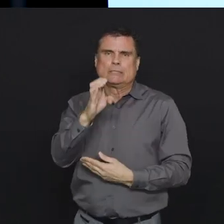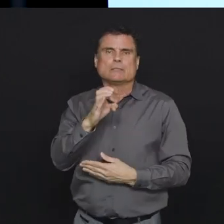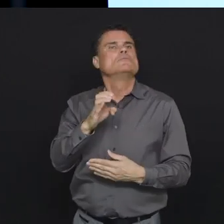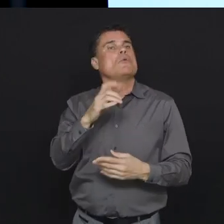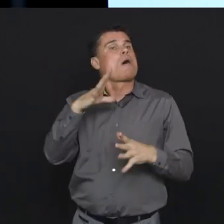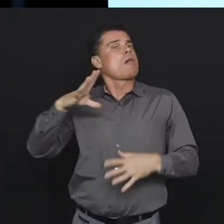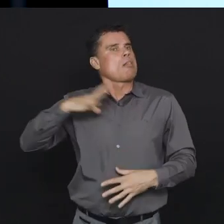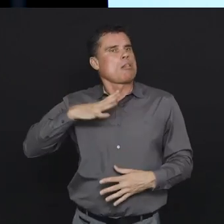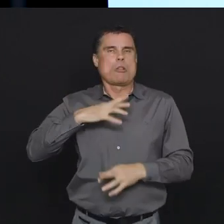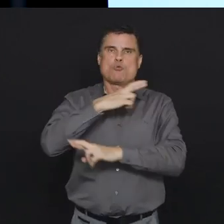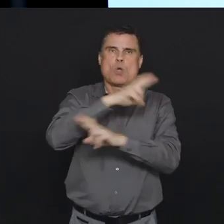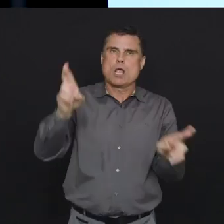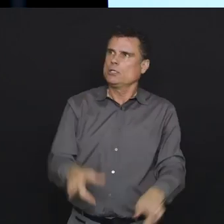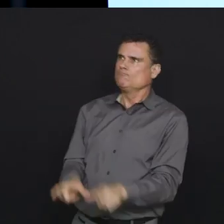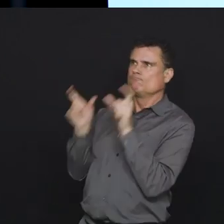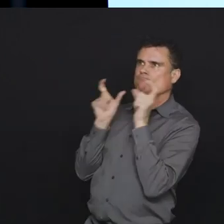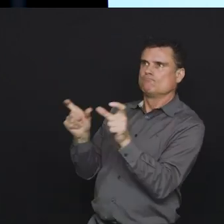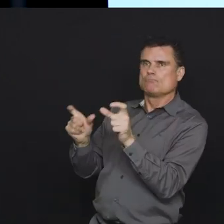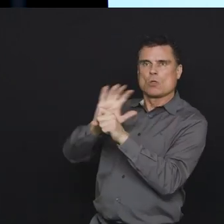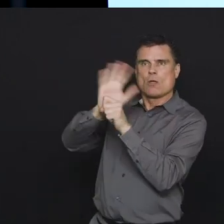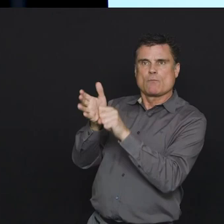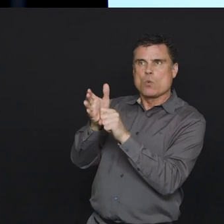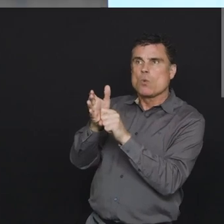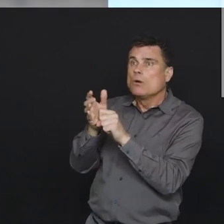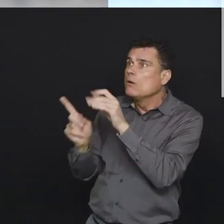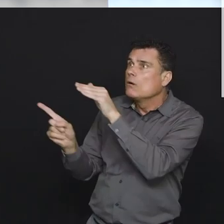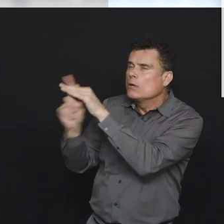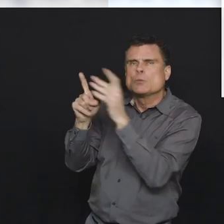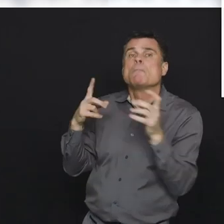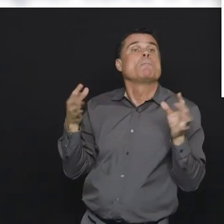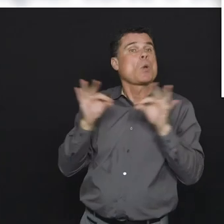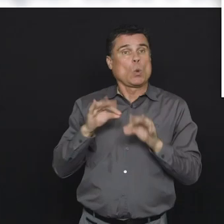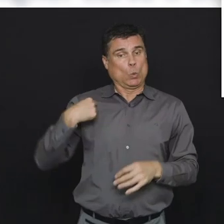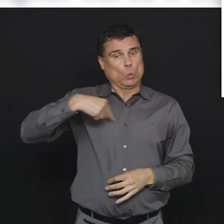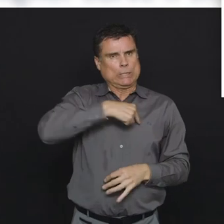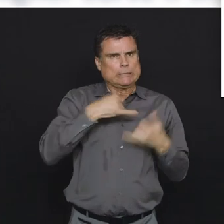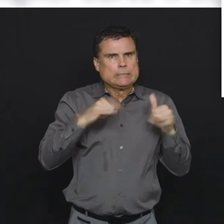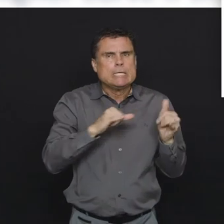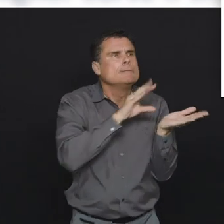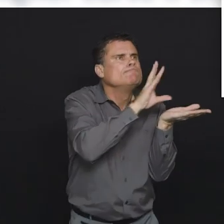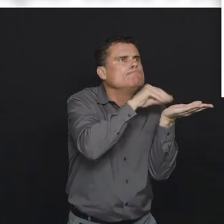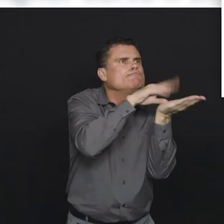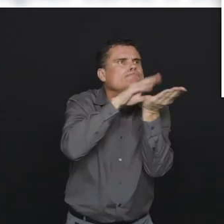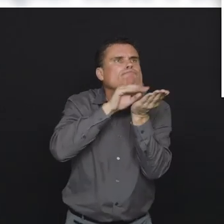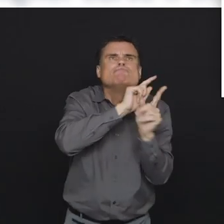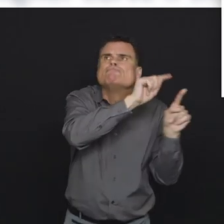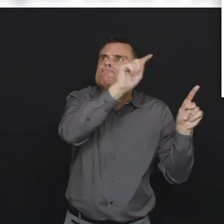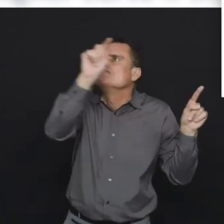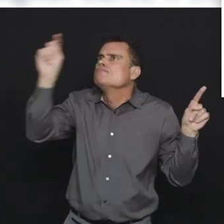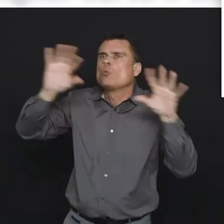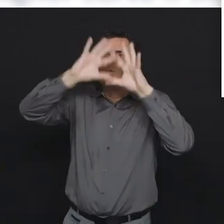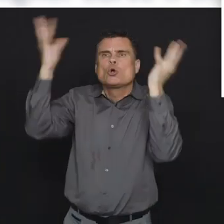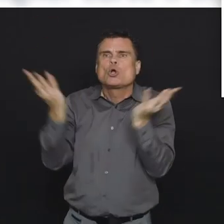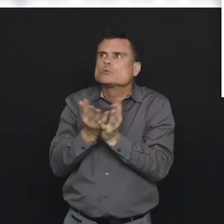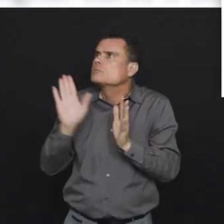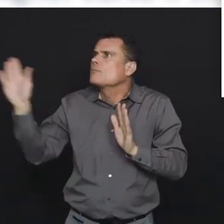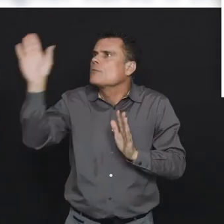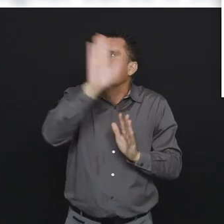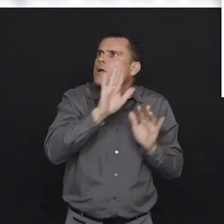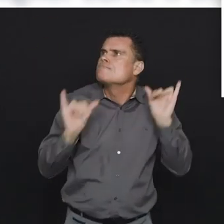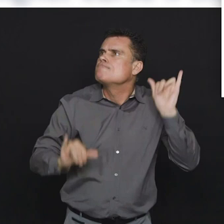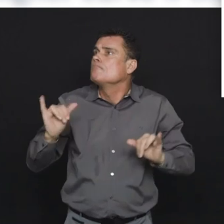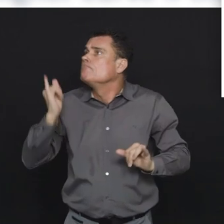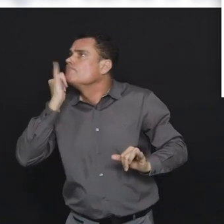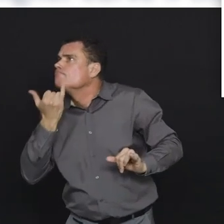the worst possible scenarios. We presented a range of scenarios based on evidence from other jurisdictions and a set of